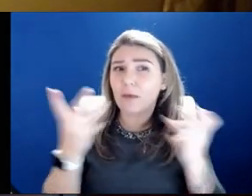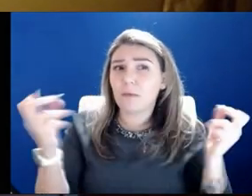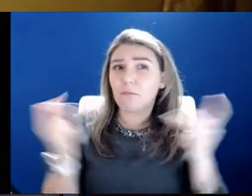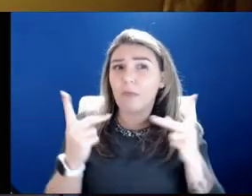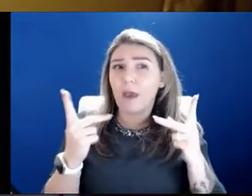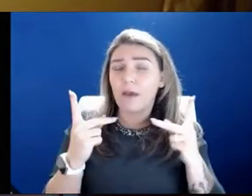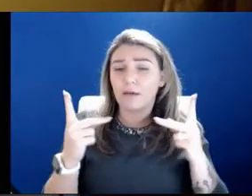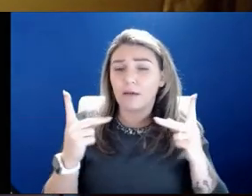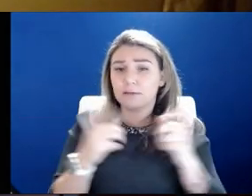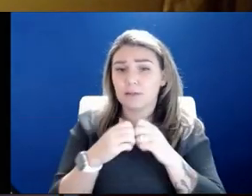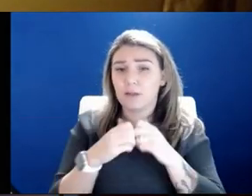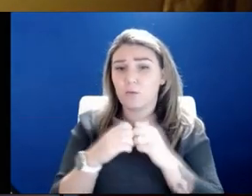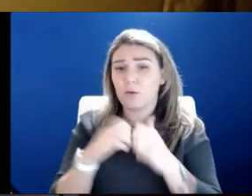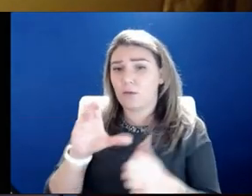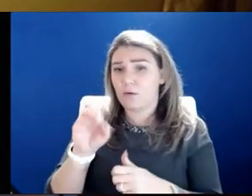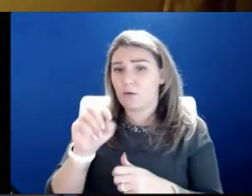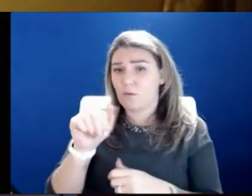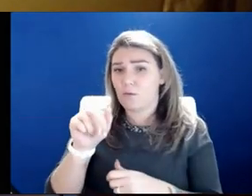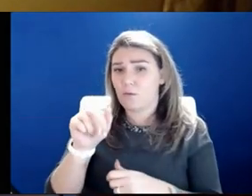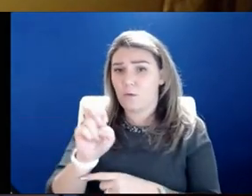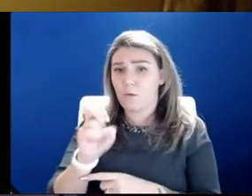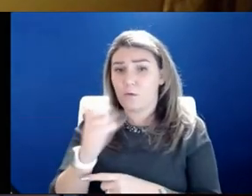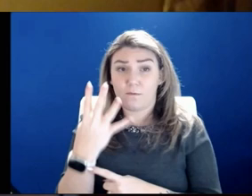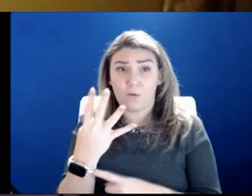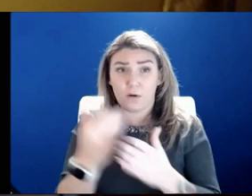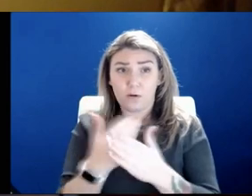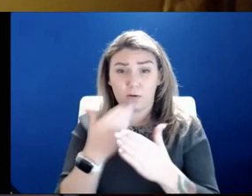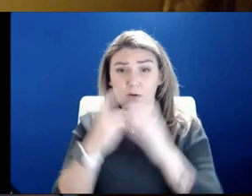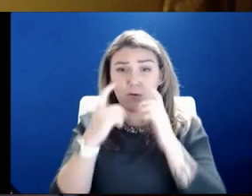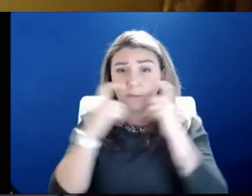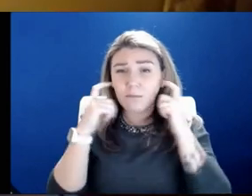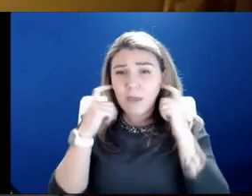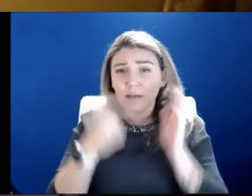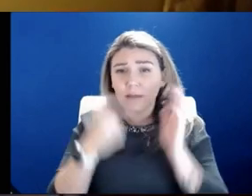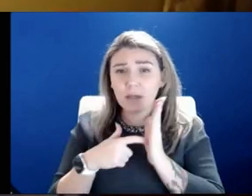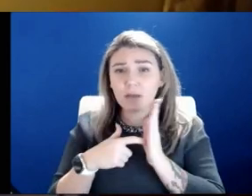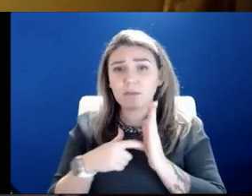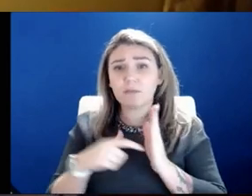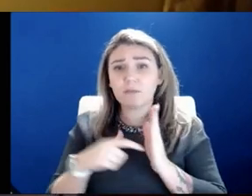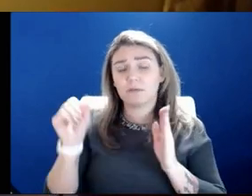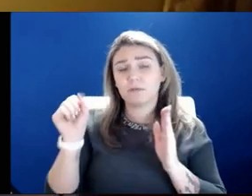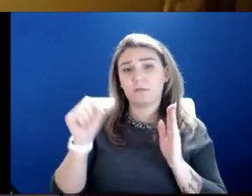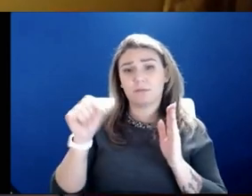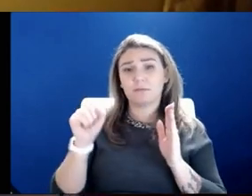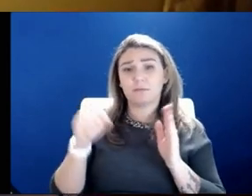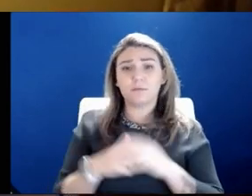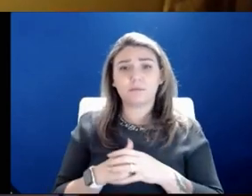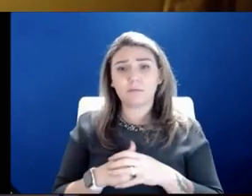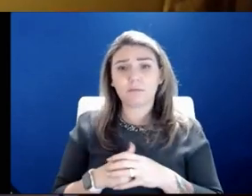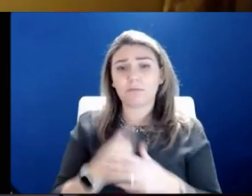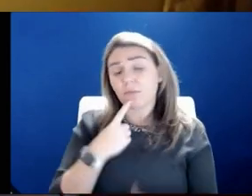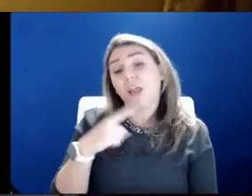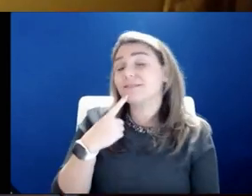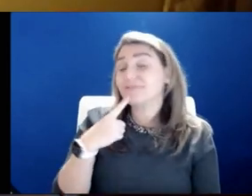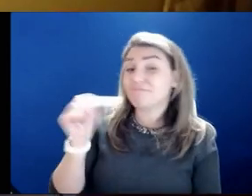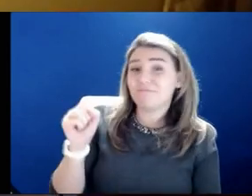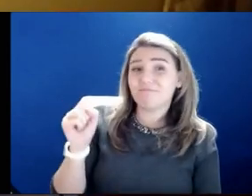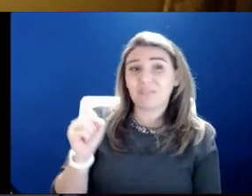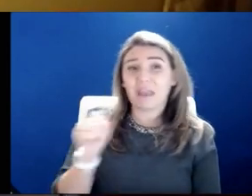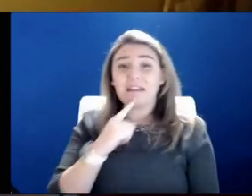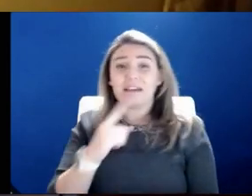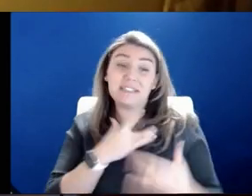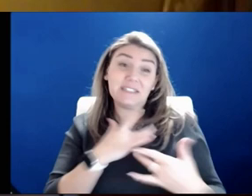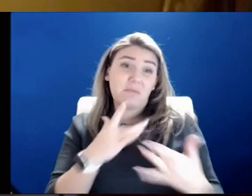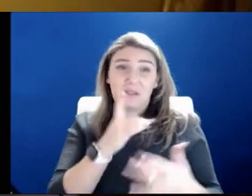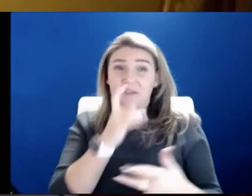four to consider a new mask mandate? Yes, yes. I'll say yes to you. I usually don't say a clear yes